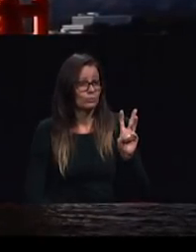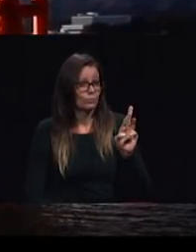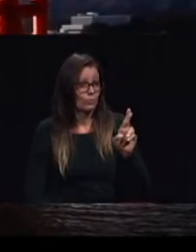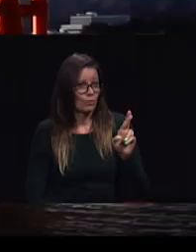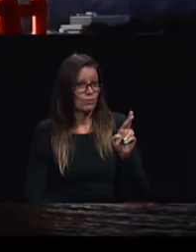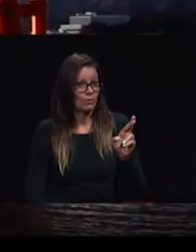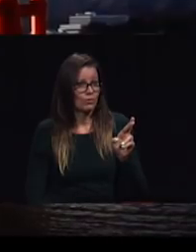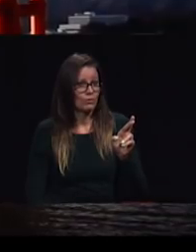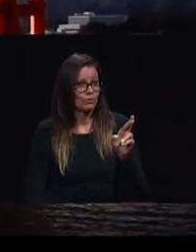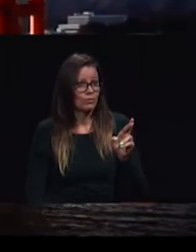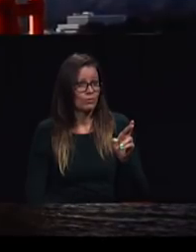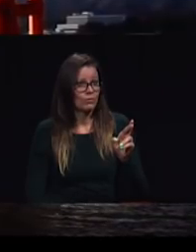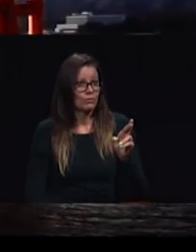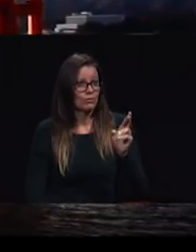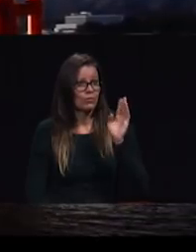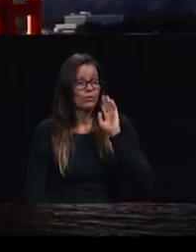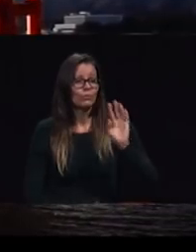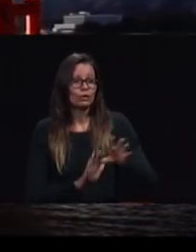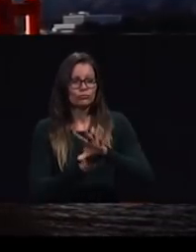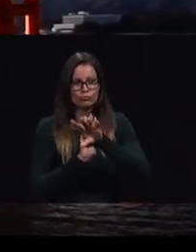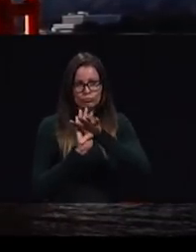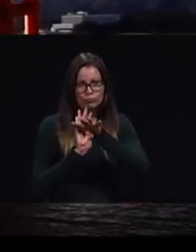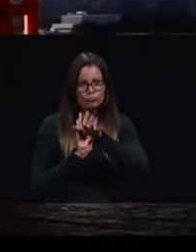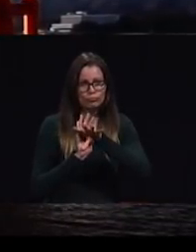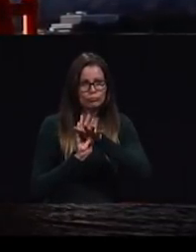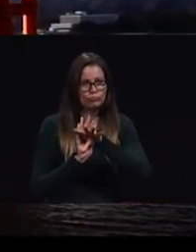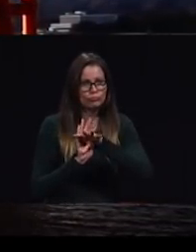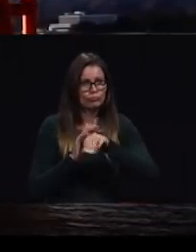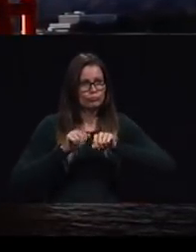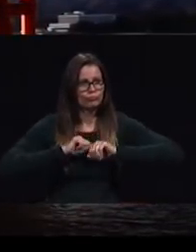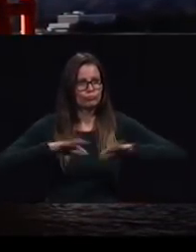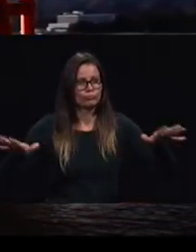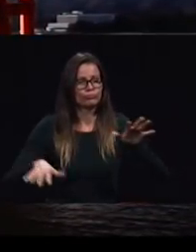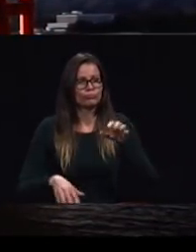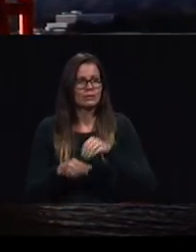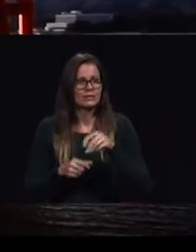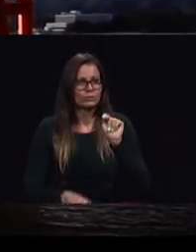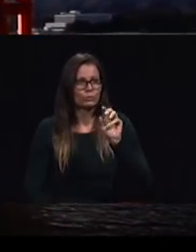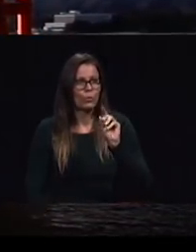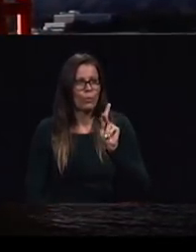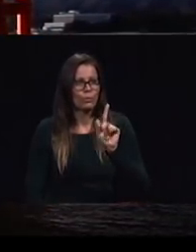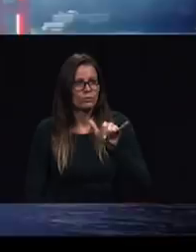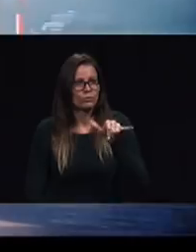the largest city in the world of 38 million people